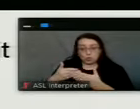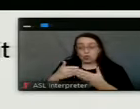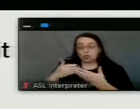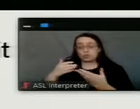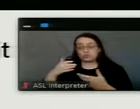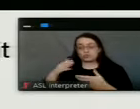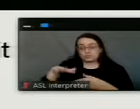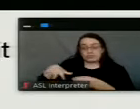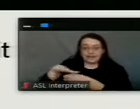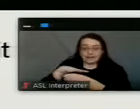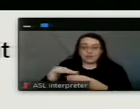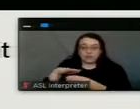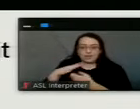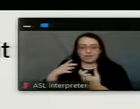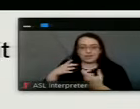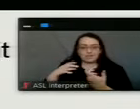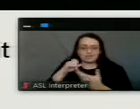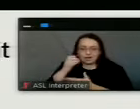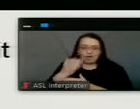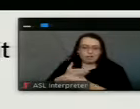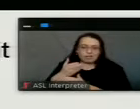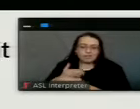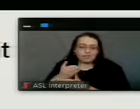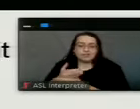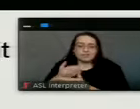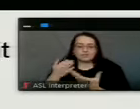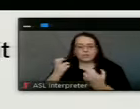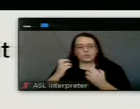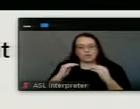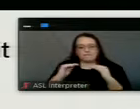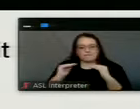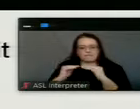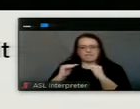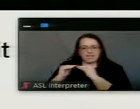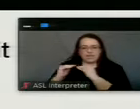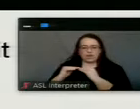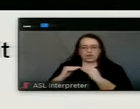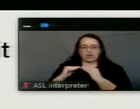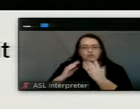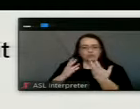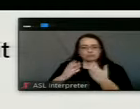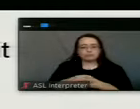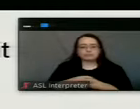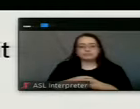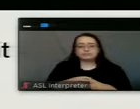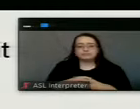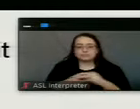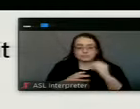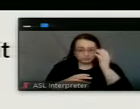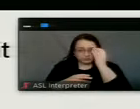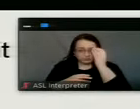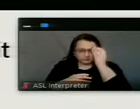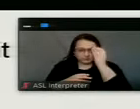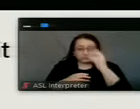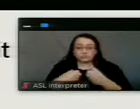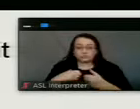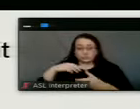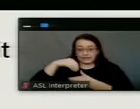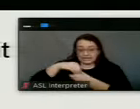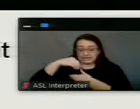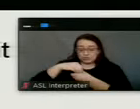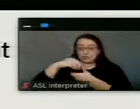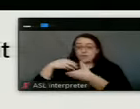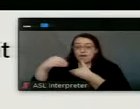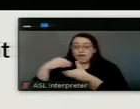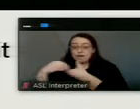um, we, we want to make sure that that's fairly addressed to their neighbors. Um, also we have indoor, if the indoor